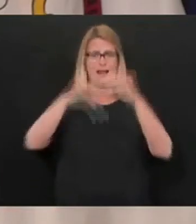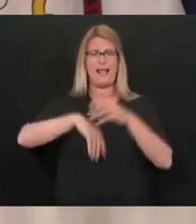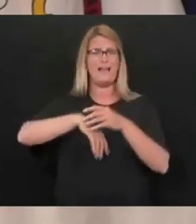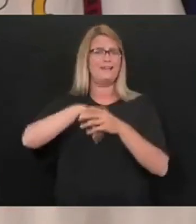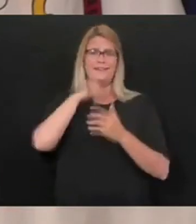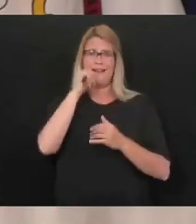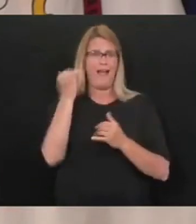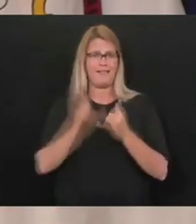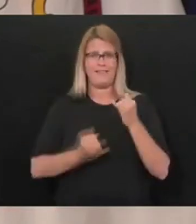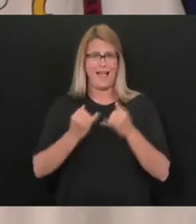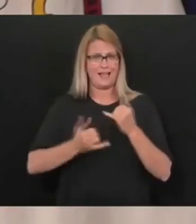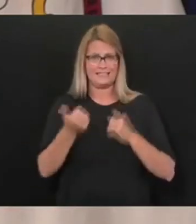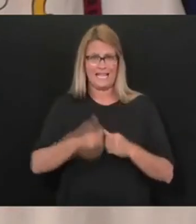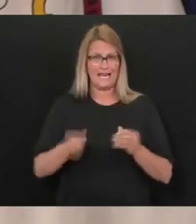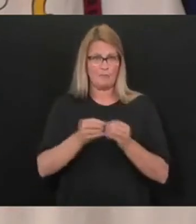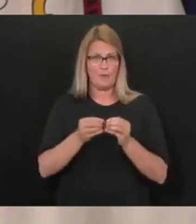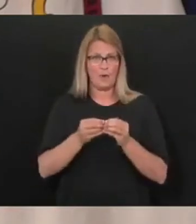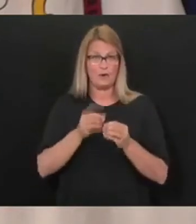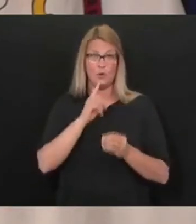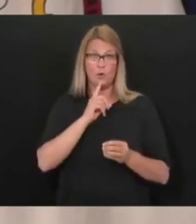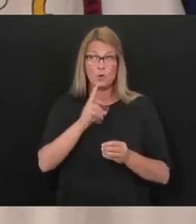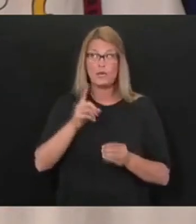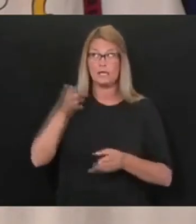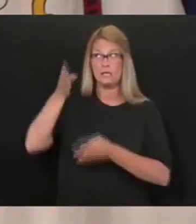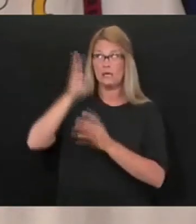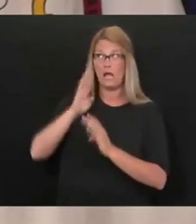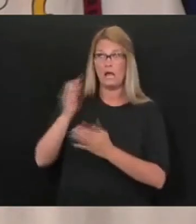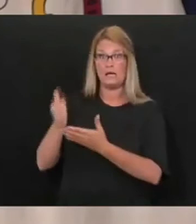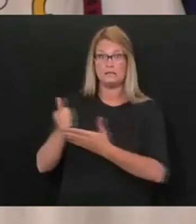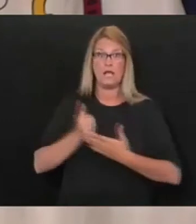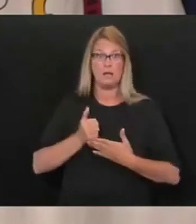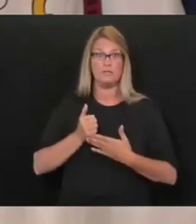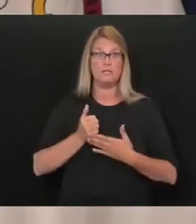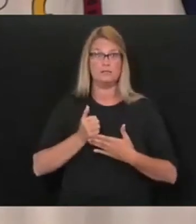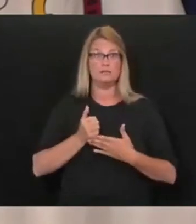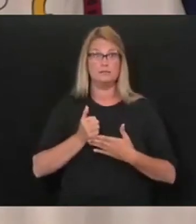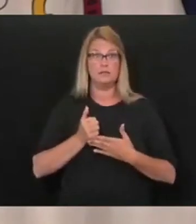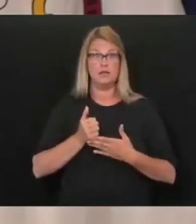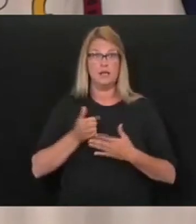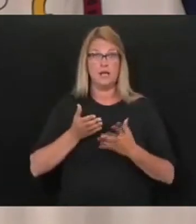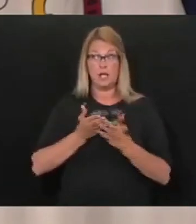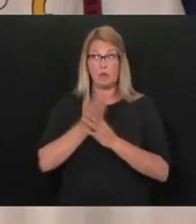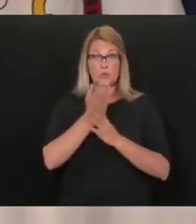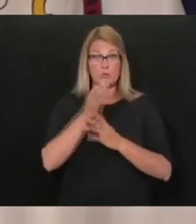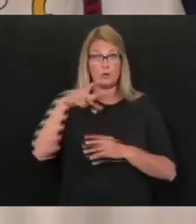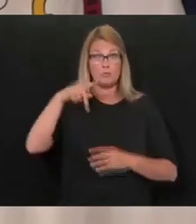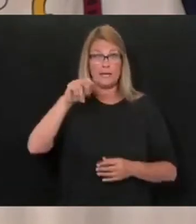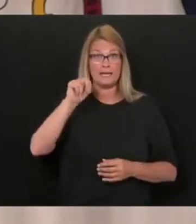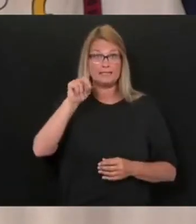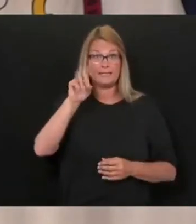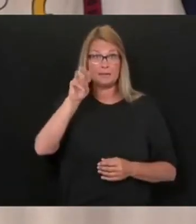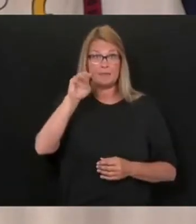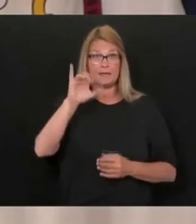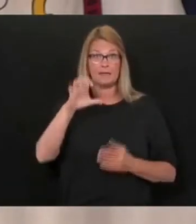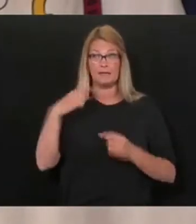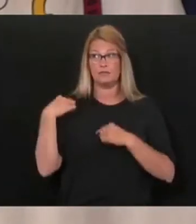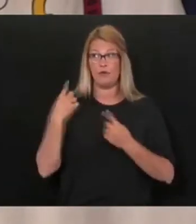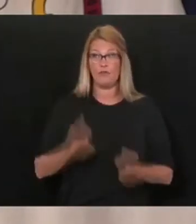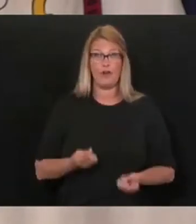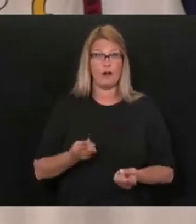Through a miracle from God, we have been able to come out of this pandemic thus far in a good way.